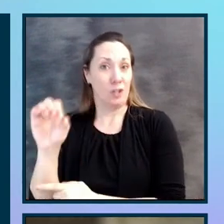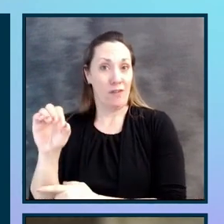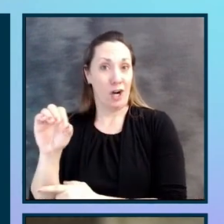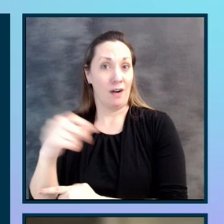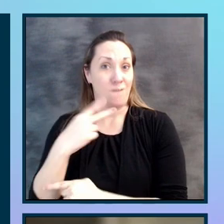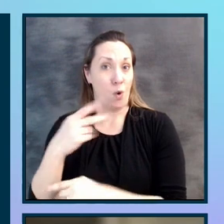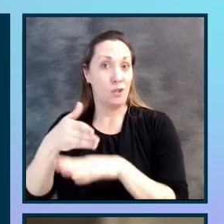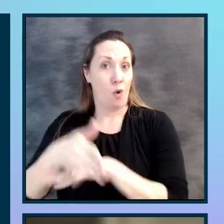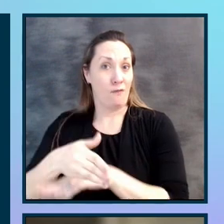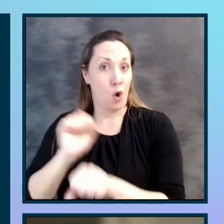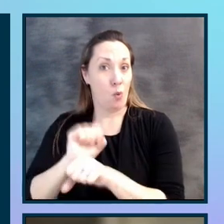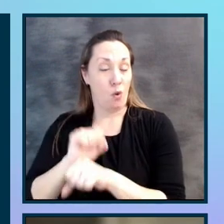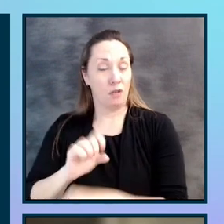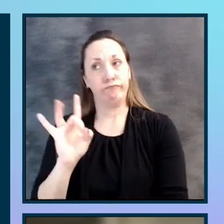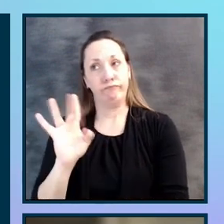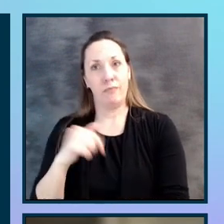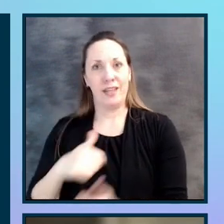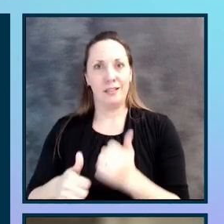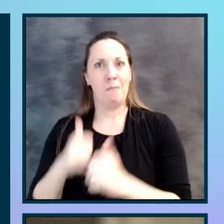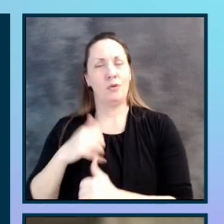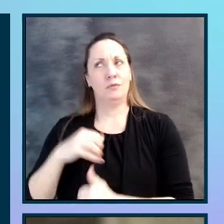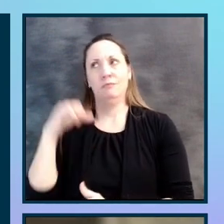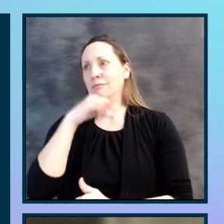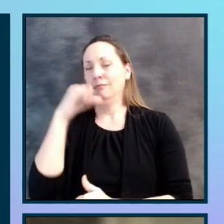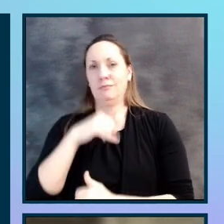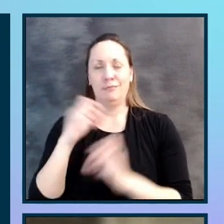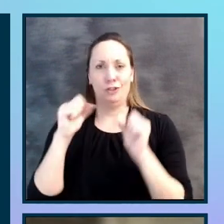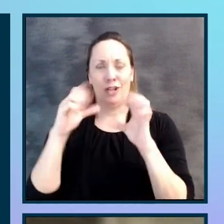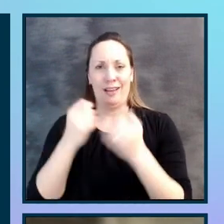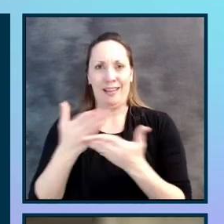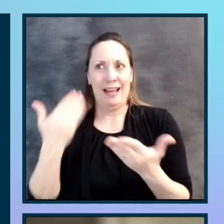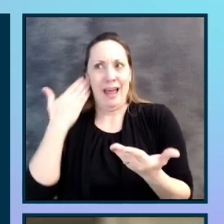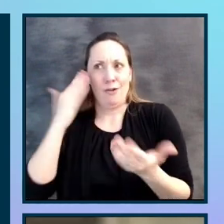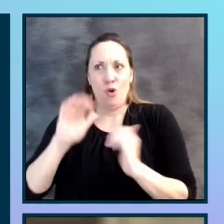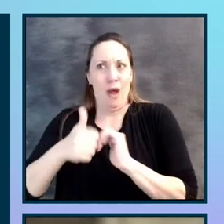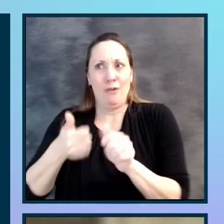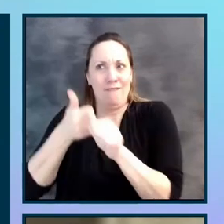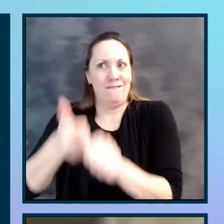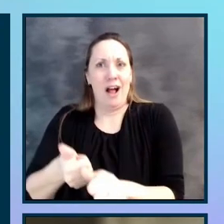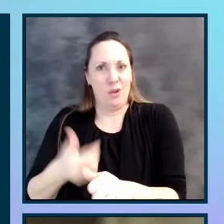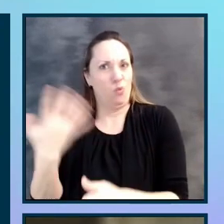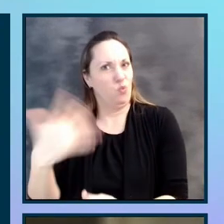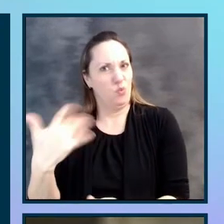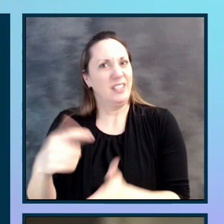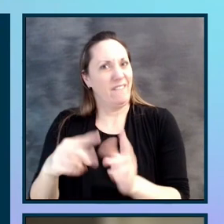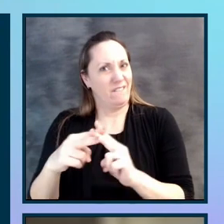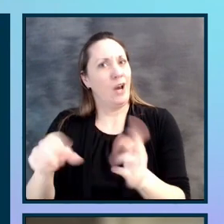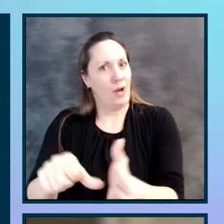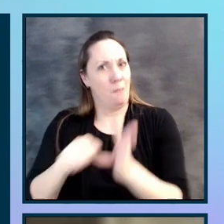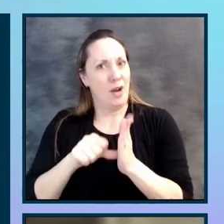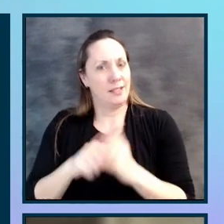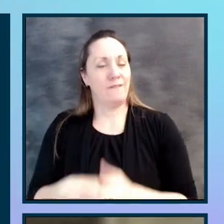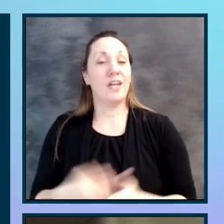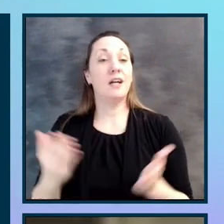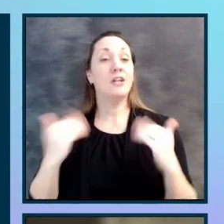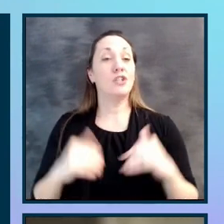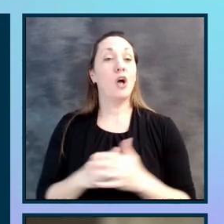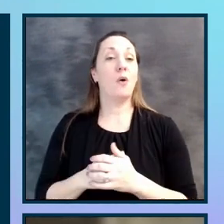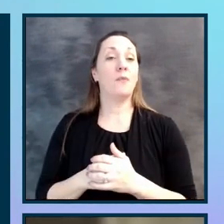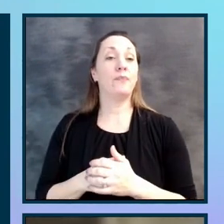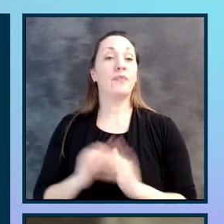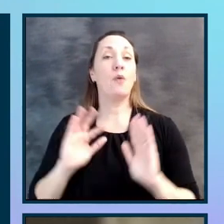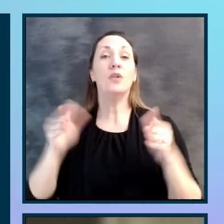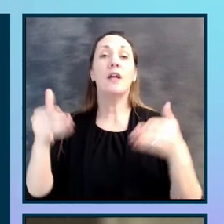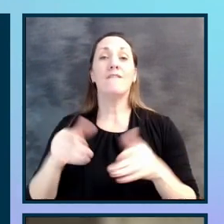probably the most mind-blowing thing to me. I don't know how you're able to follow it like that. It's very impressive. So we did a